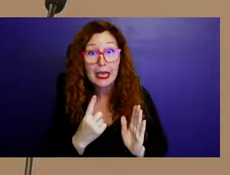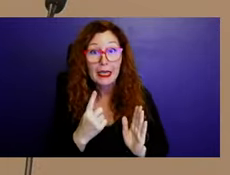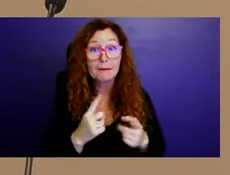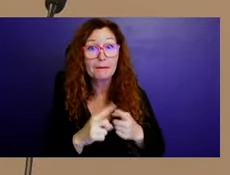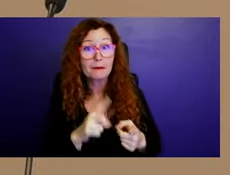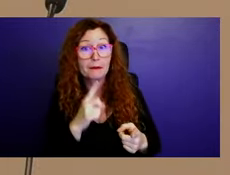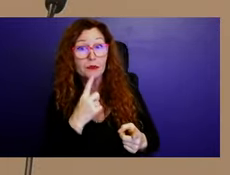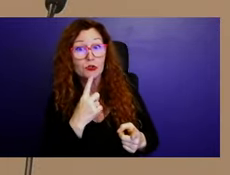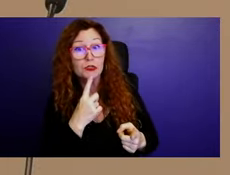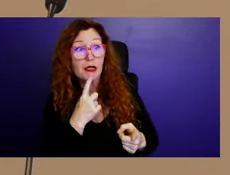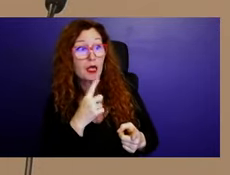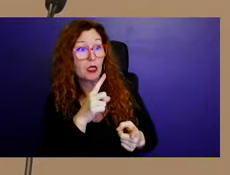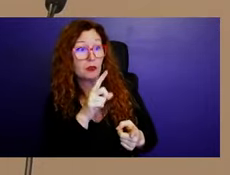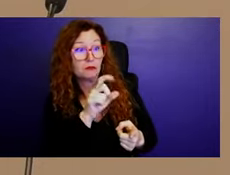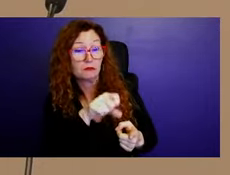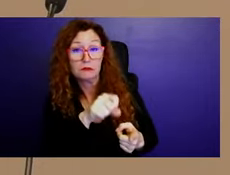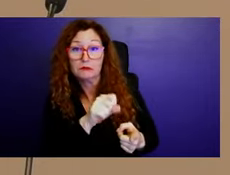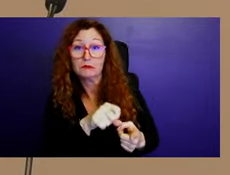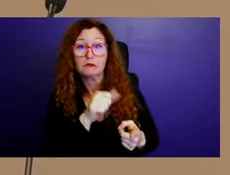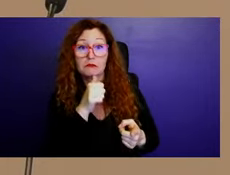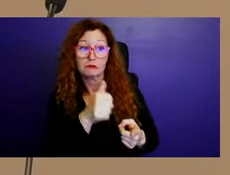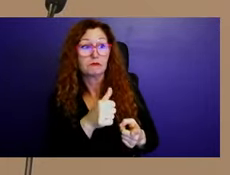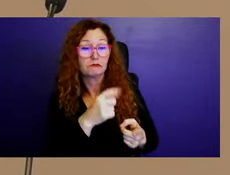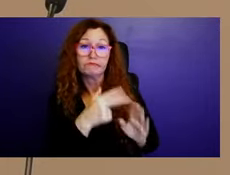she was fighting very strong.